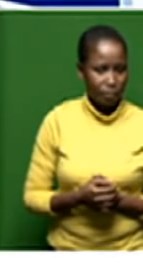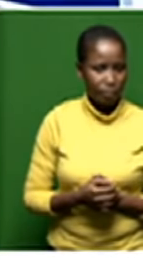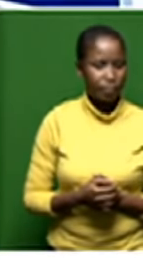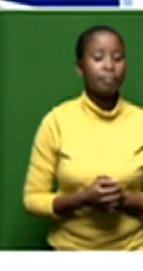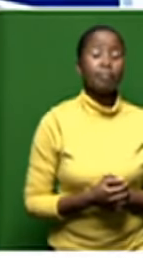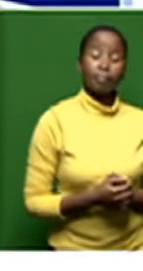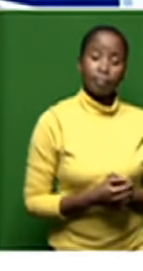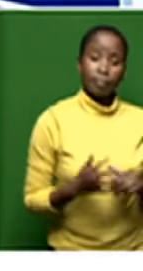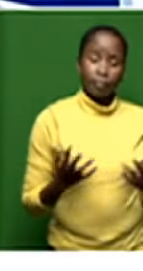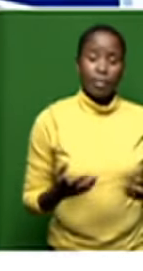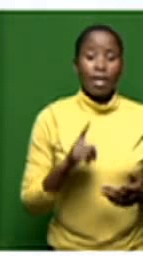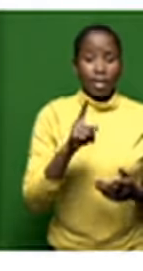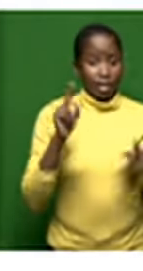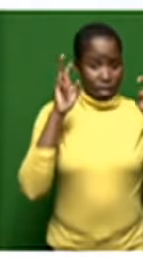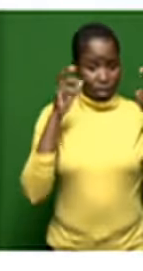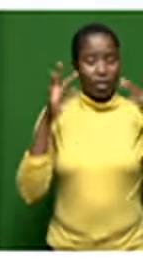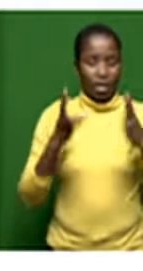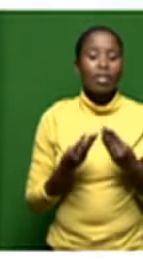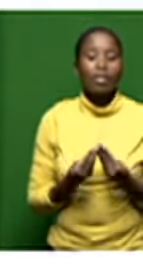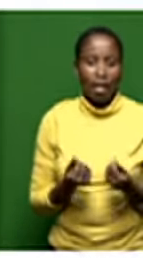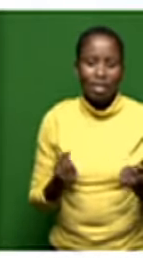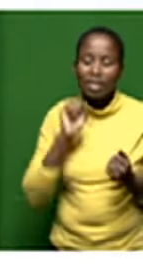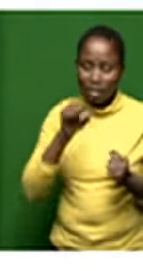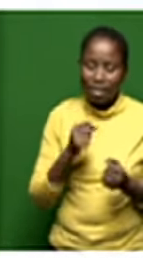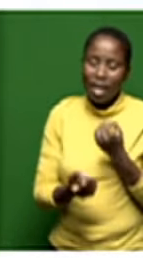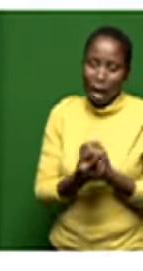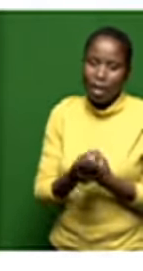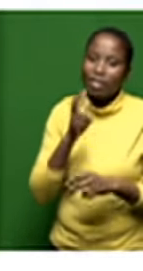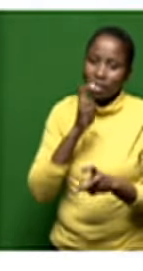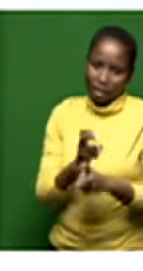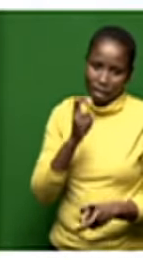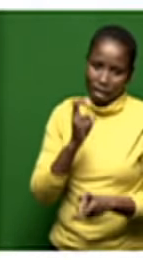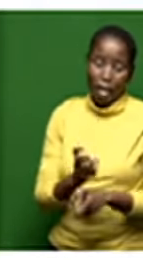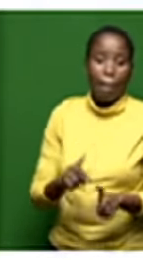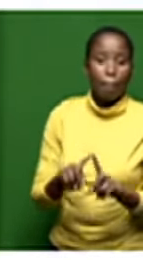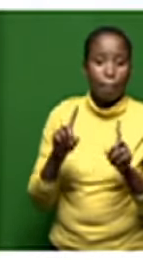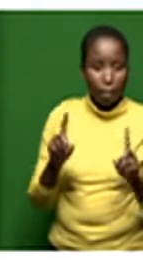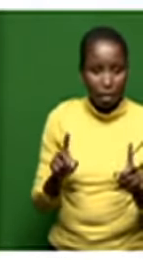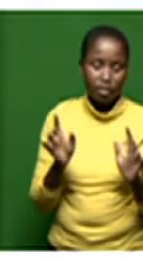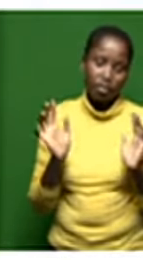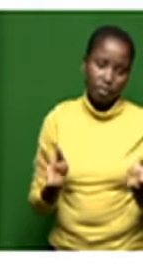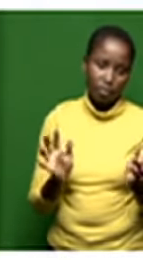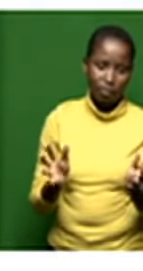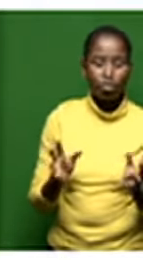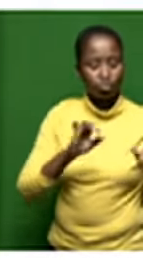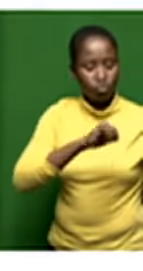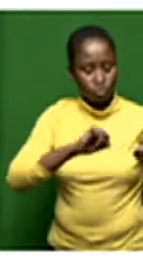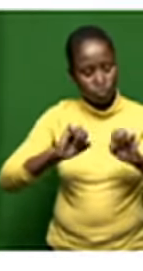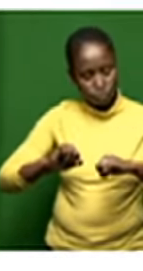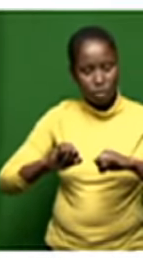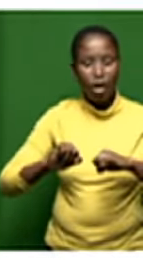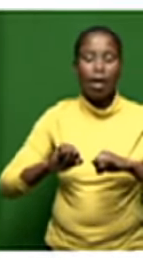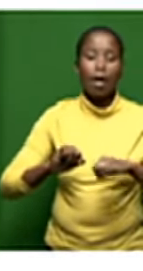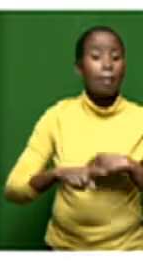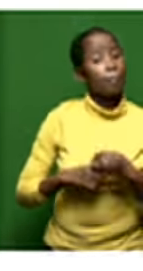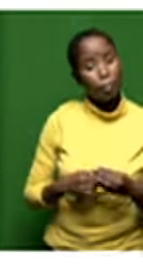as well the the meta was finalized as difficult as it was we we managed to come to some level of agreement in terms